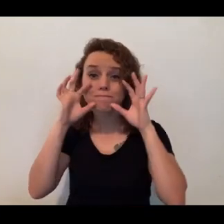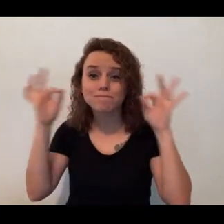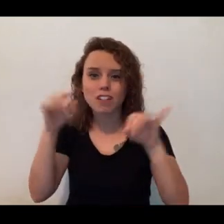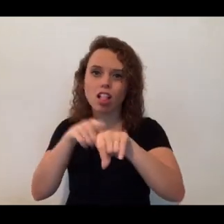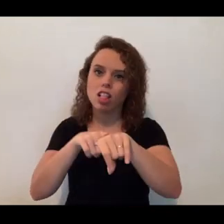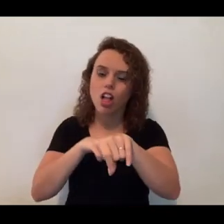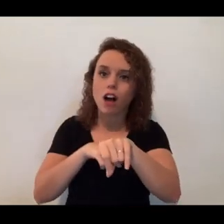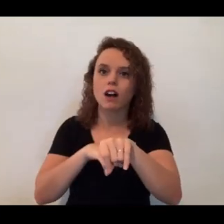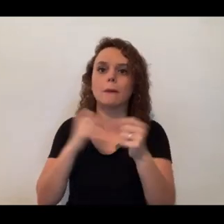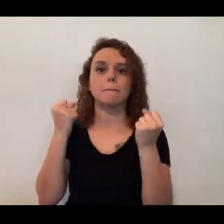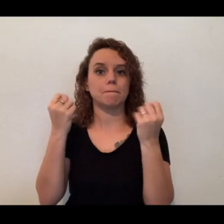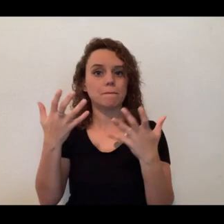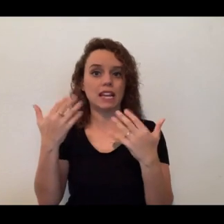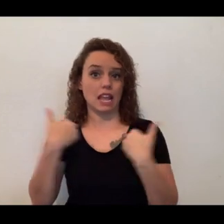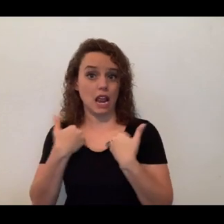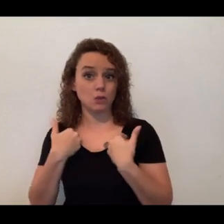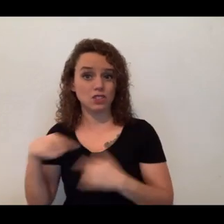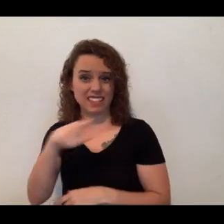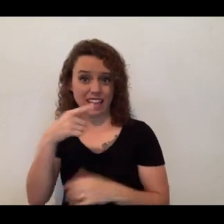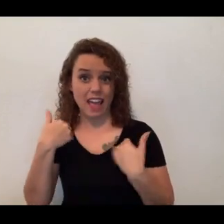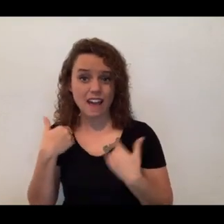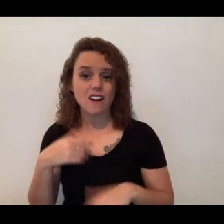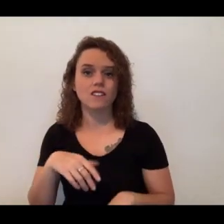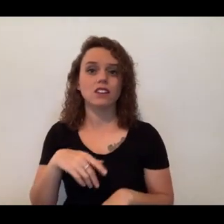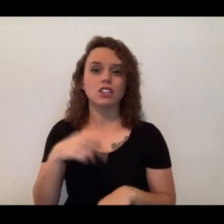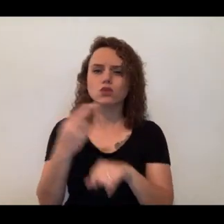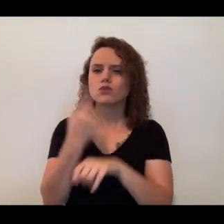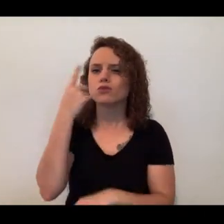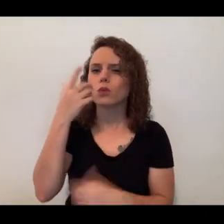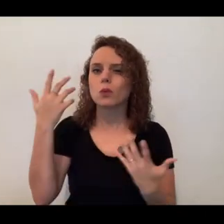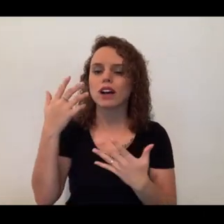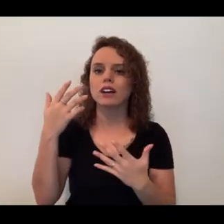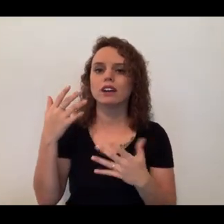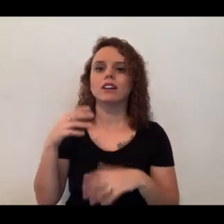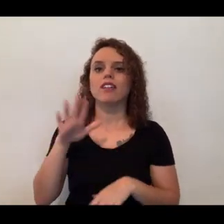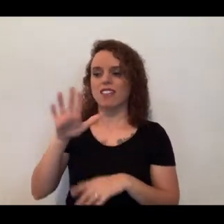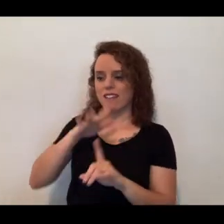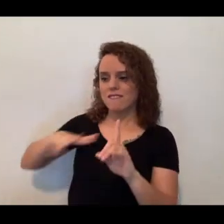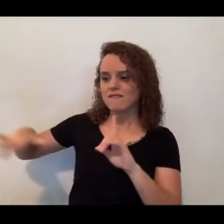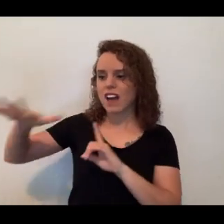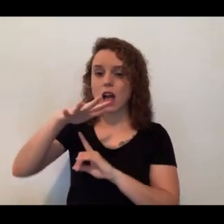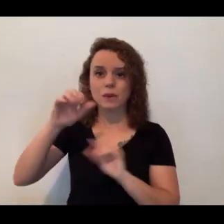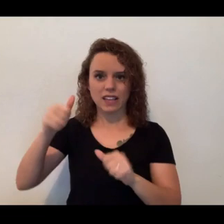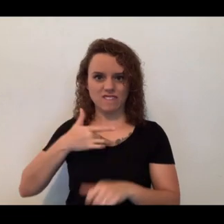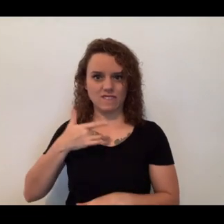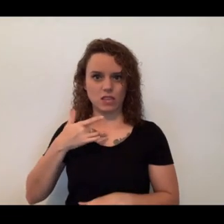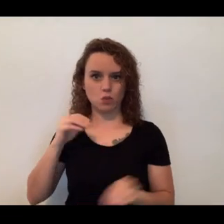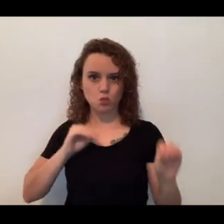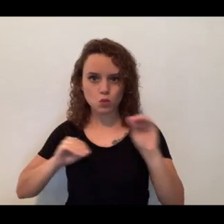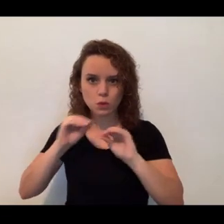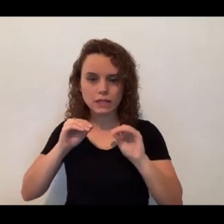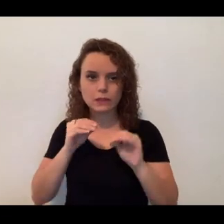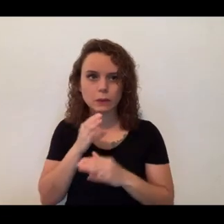especially cats, have to be able to feel tiny movements in their environment and to be able to figure